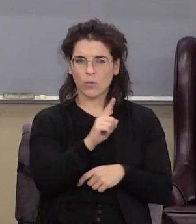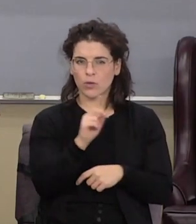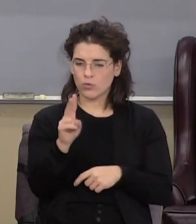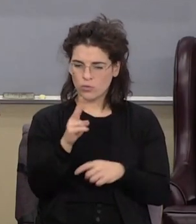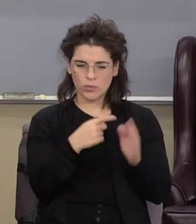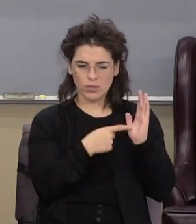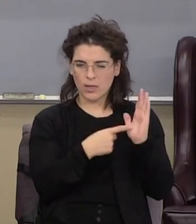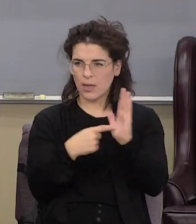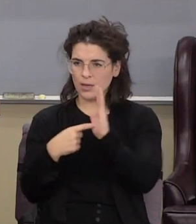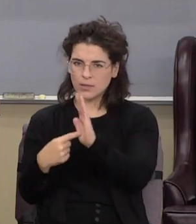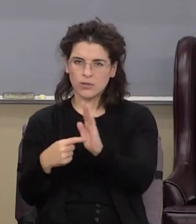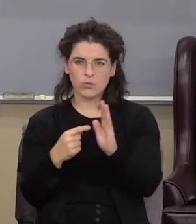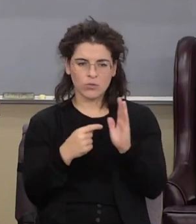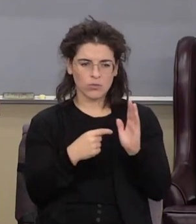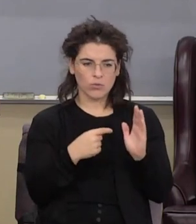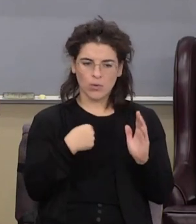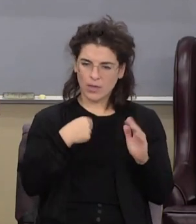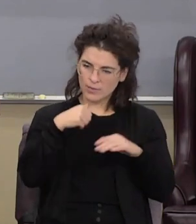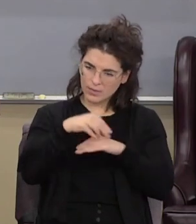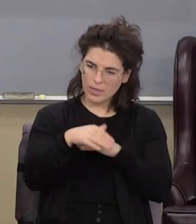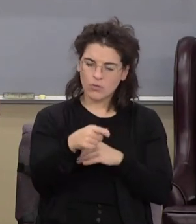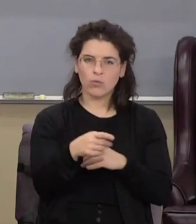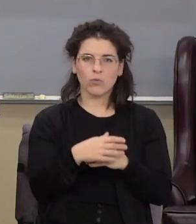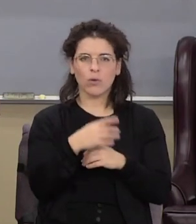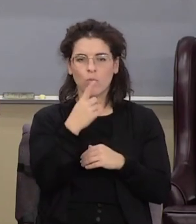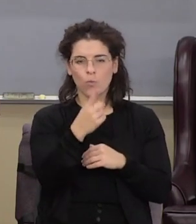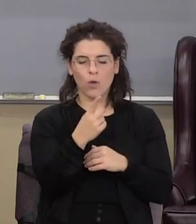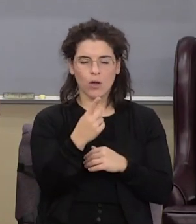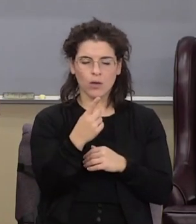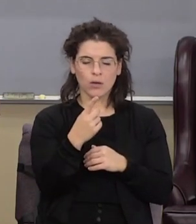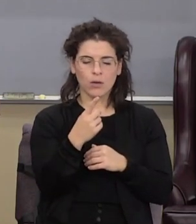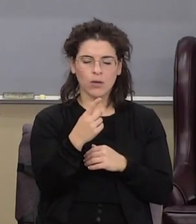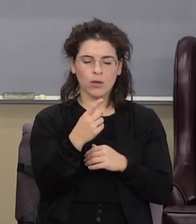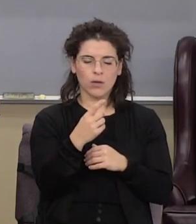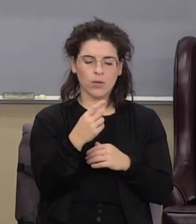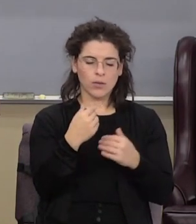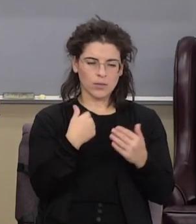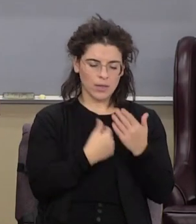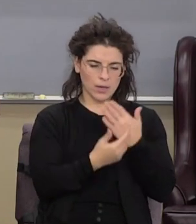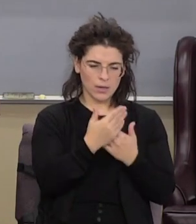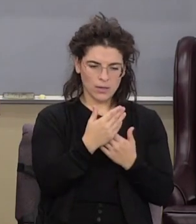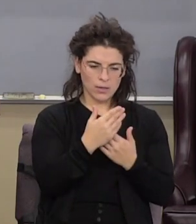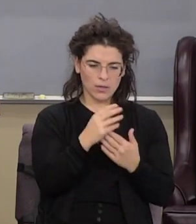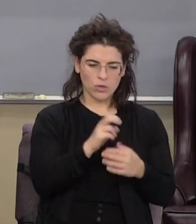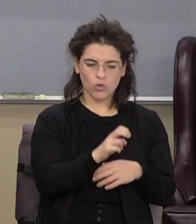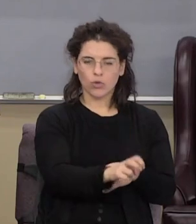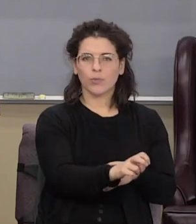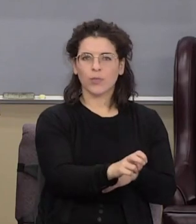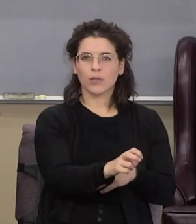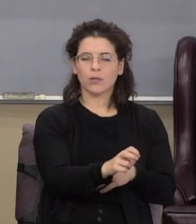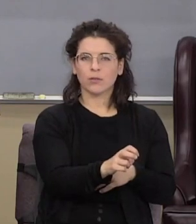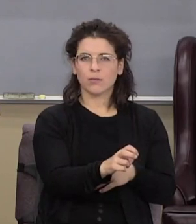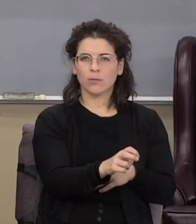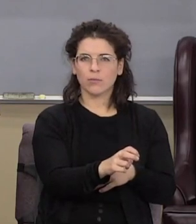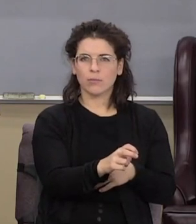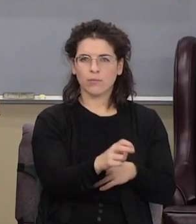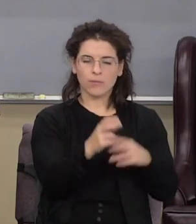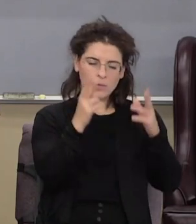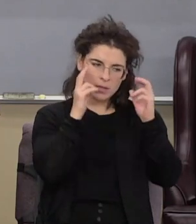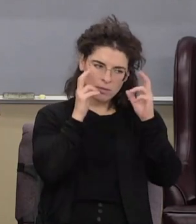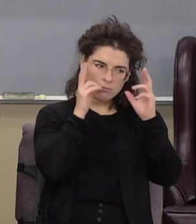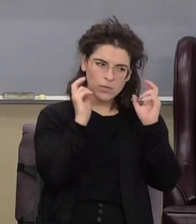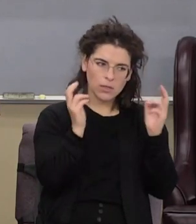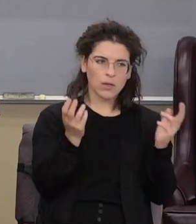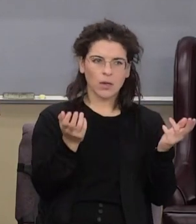to show that I'm sentient and one was handling serpents taking up the serpent satanic